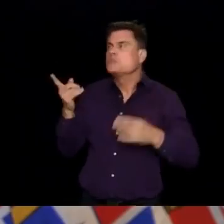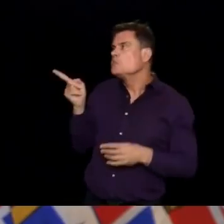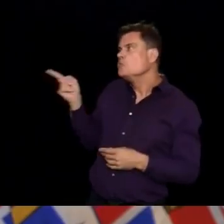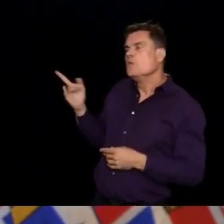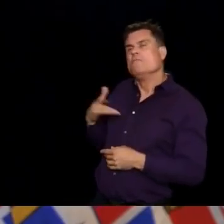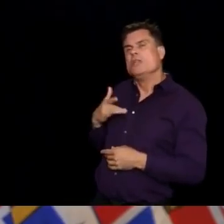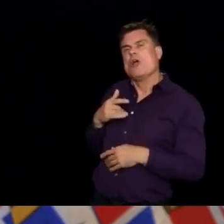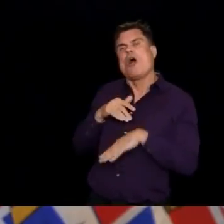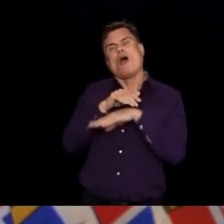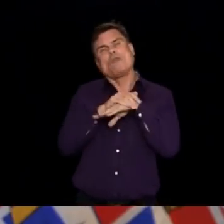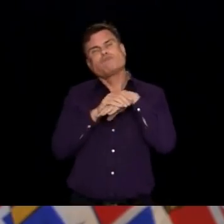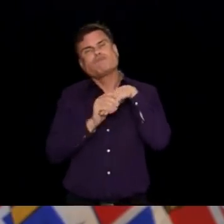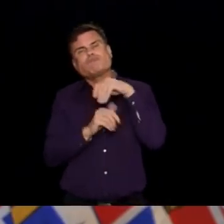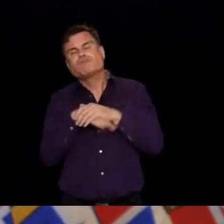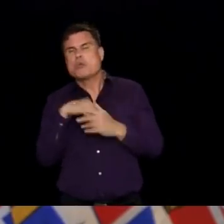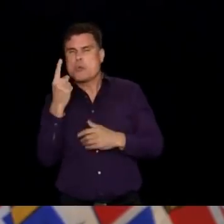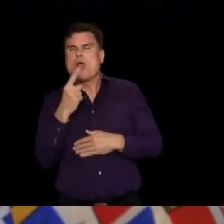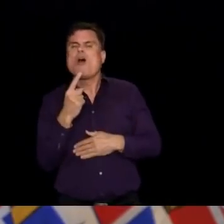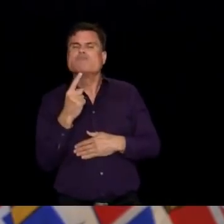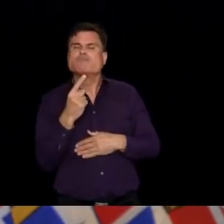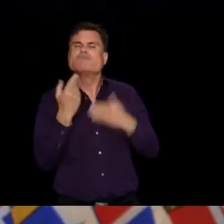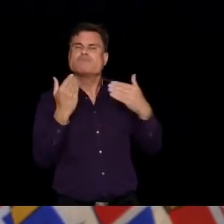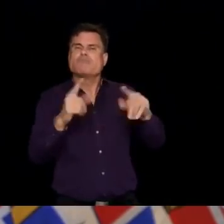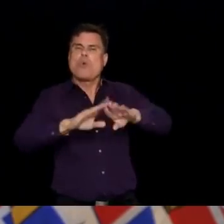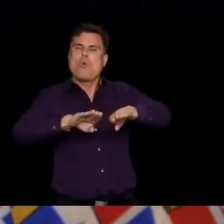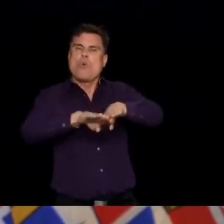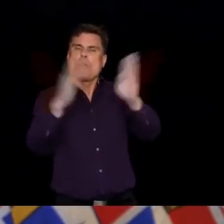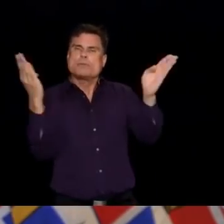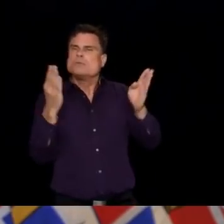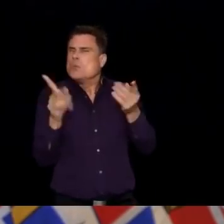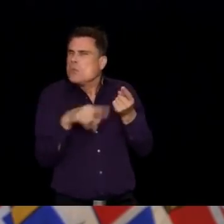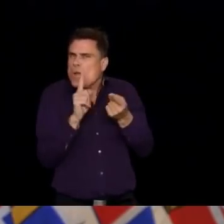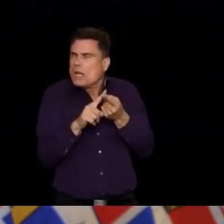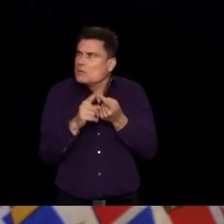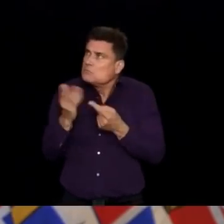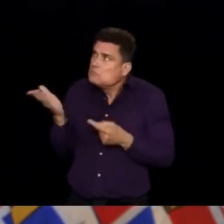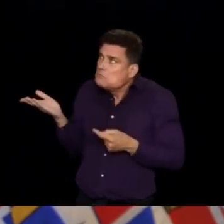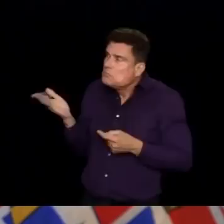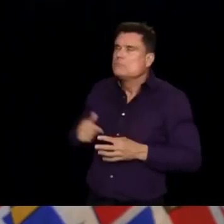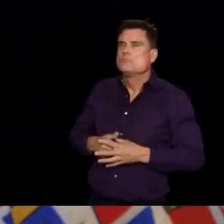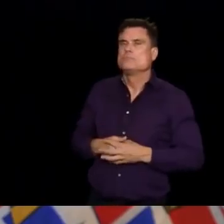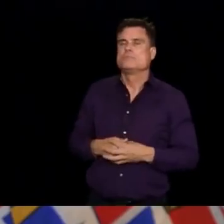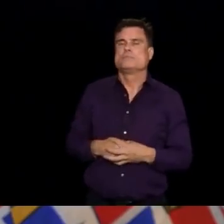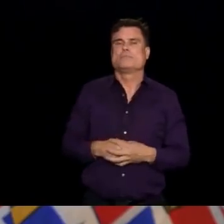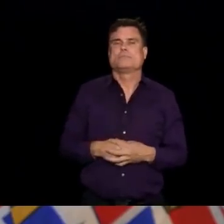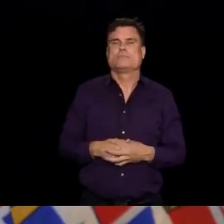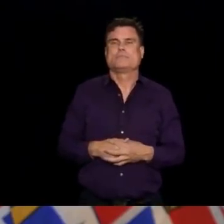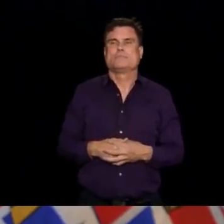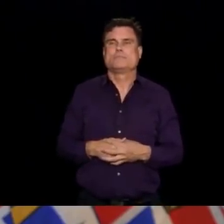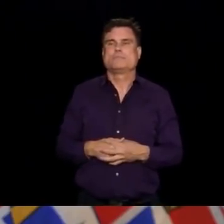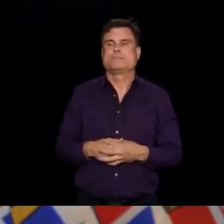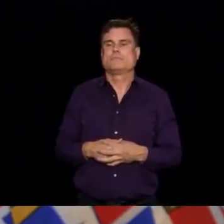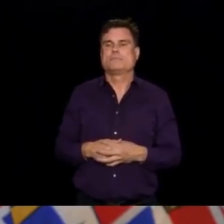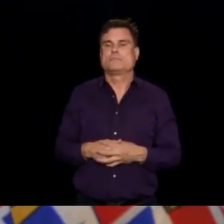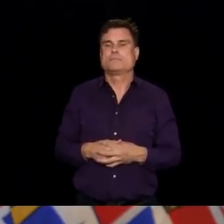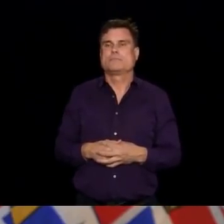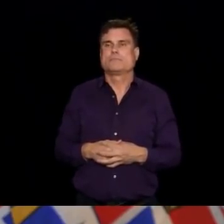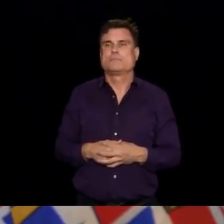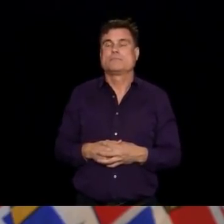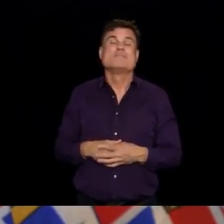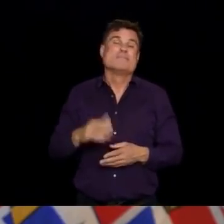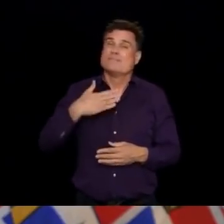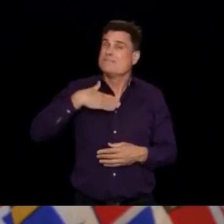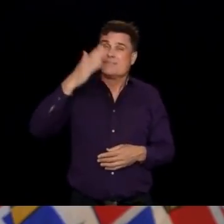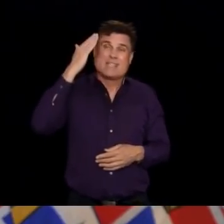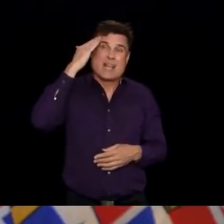reopening criteria that they're following. I know, I'm very familiar with what they're using in Washington and Oregon, for example, which is all very